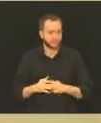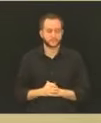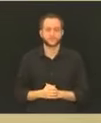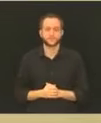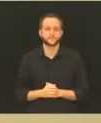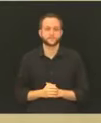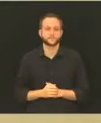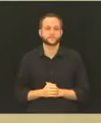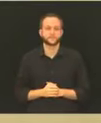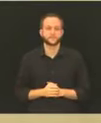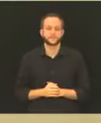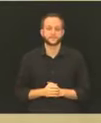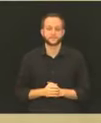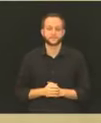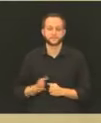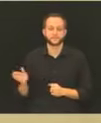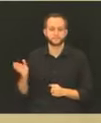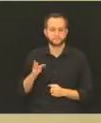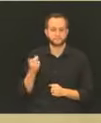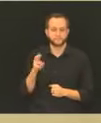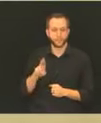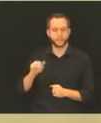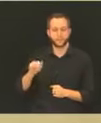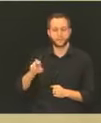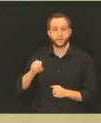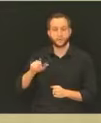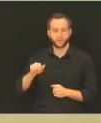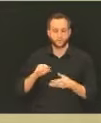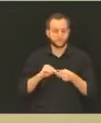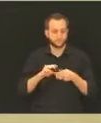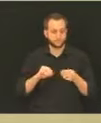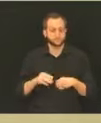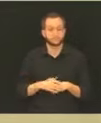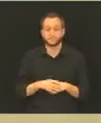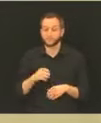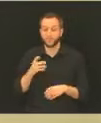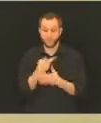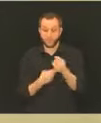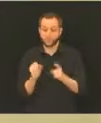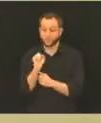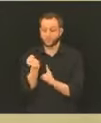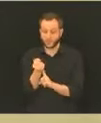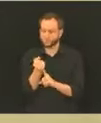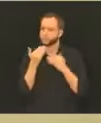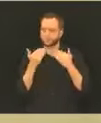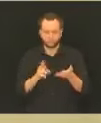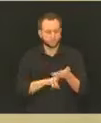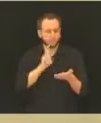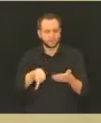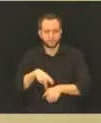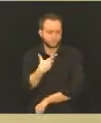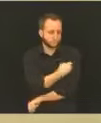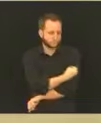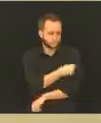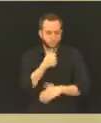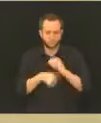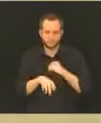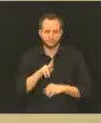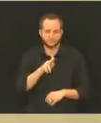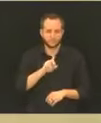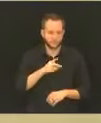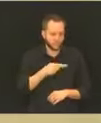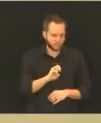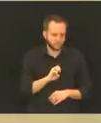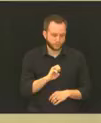In both of those cases, you book an appointment to get vaccinated at the Department of Health and